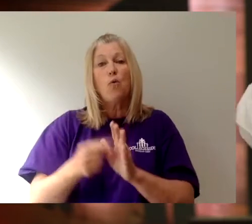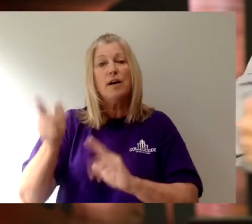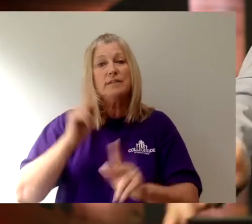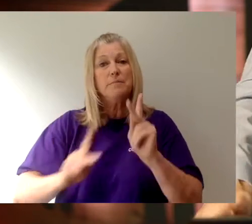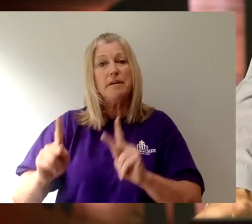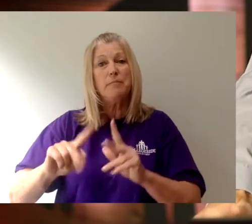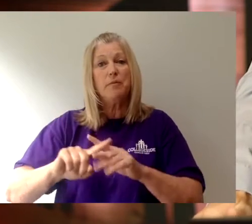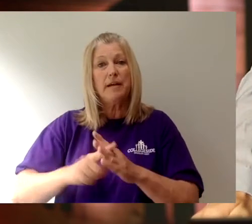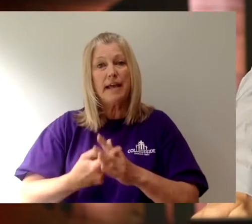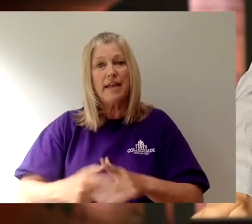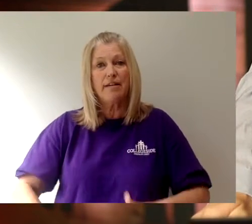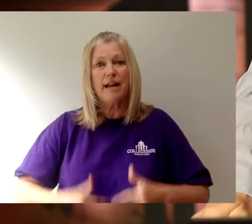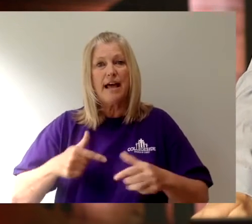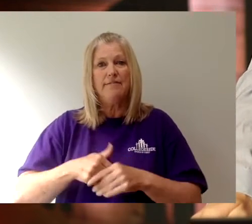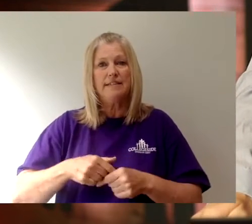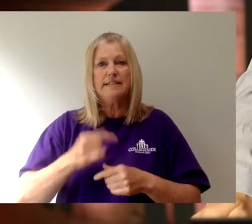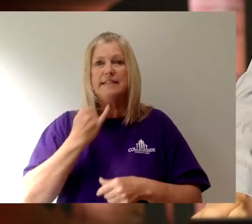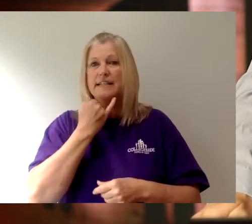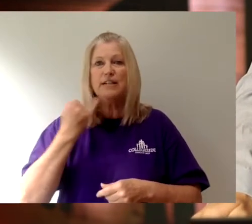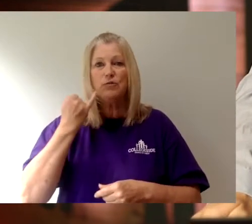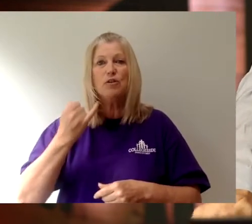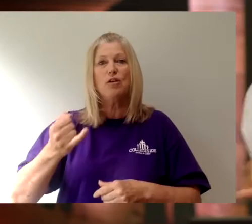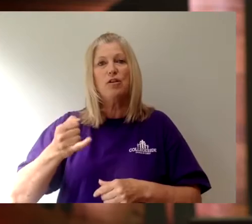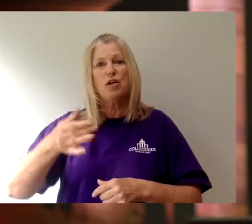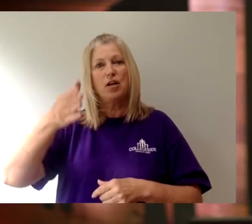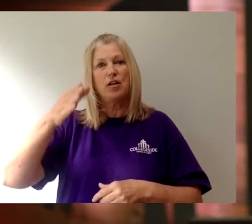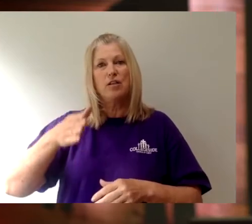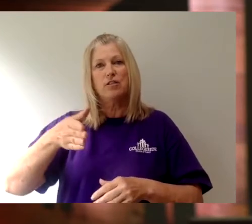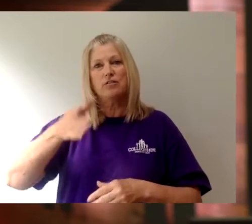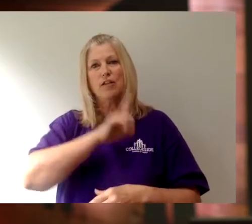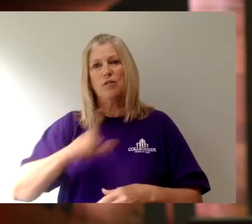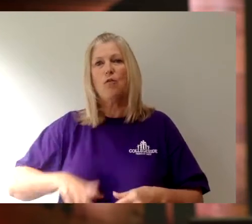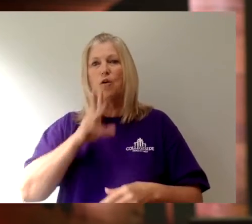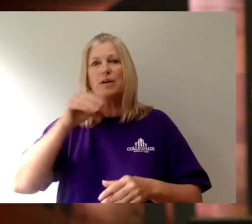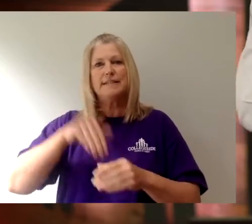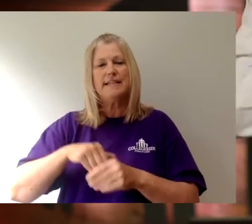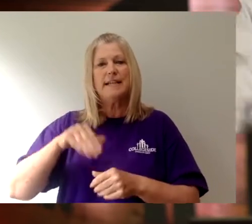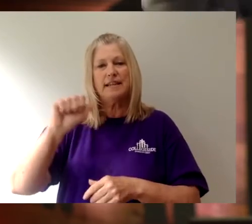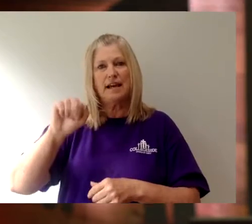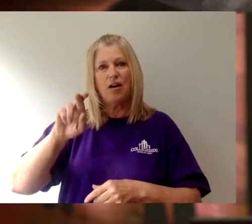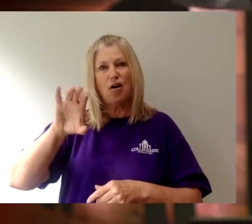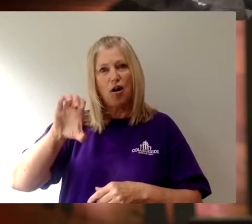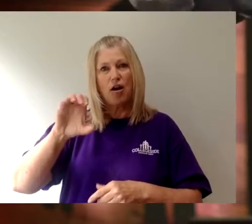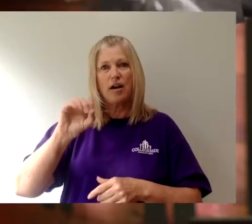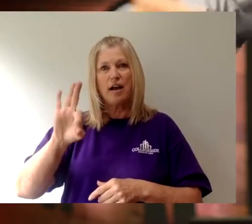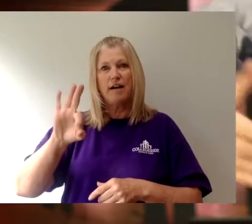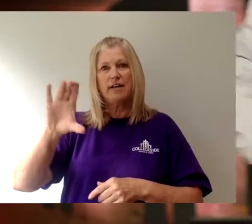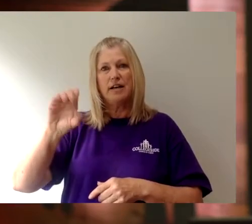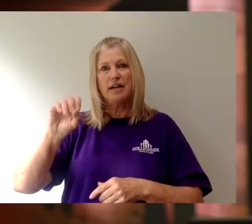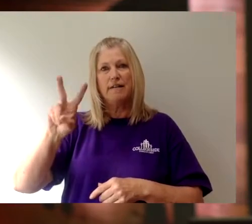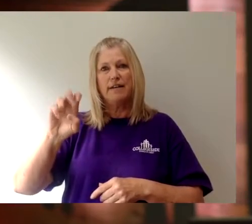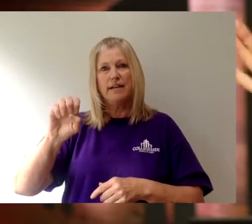began their lives in Israel, the Lord's presence was manifested in the ark of the covenant. As he led his